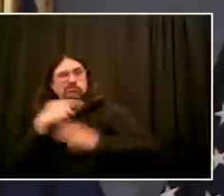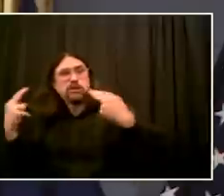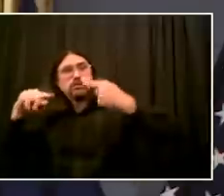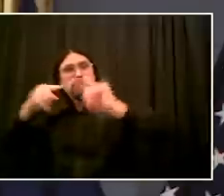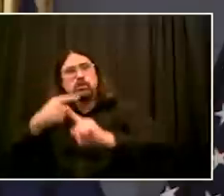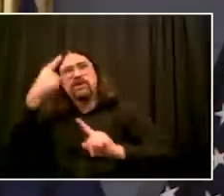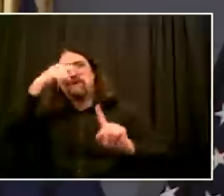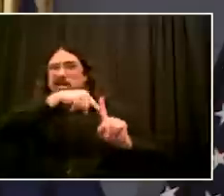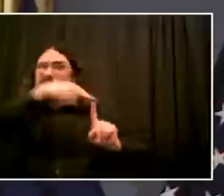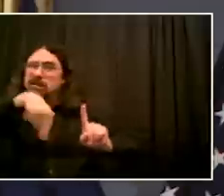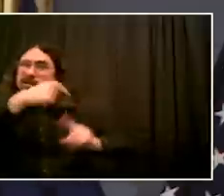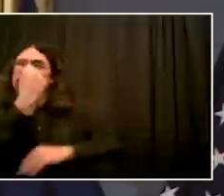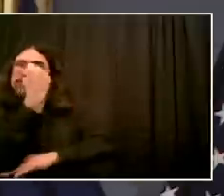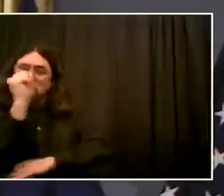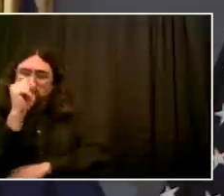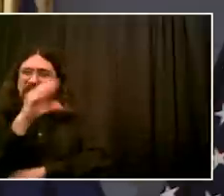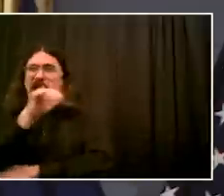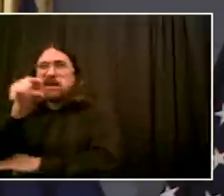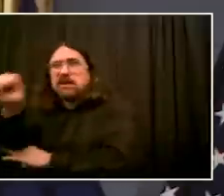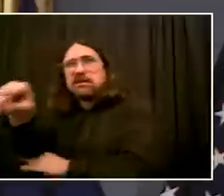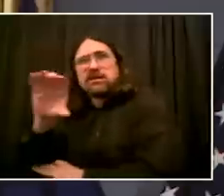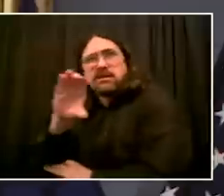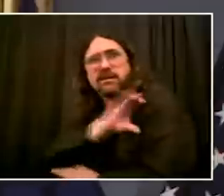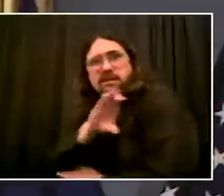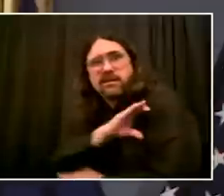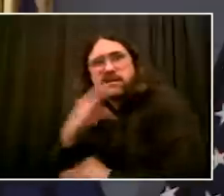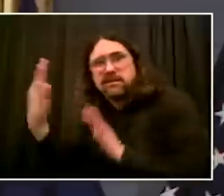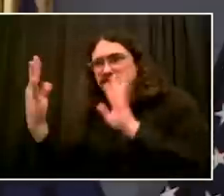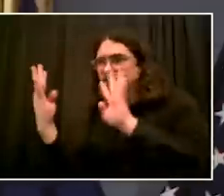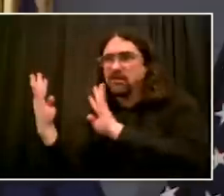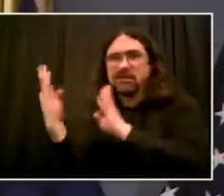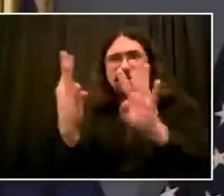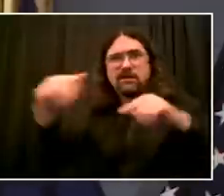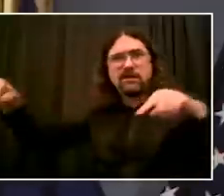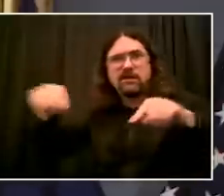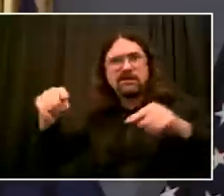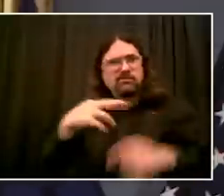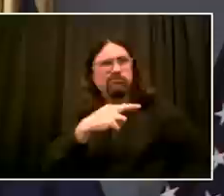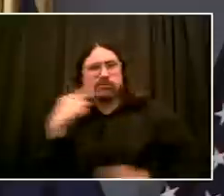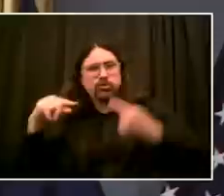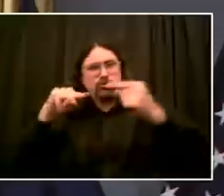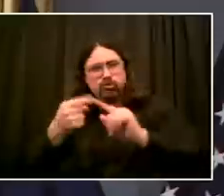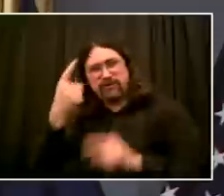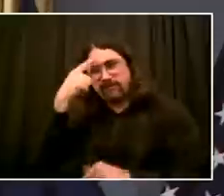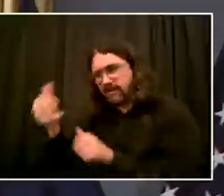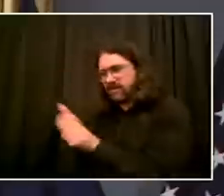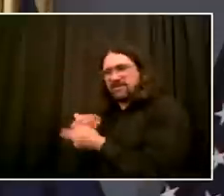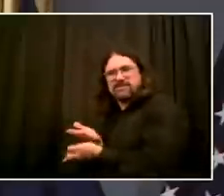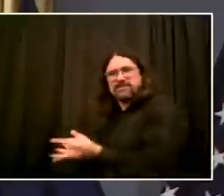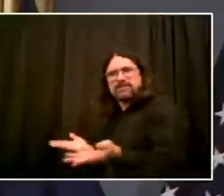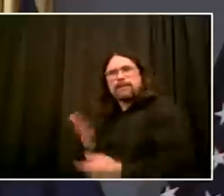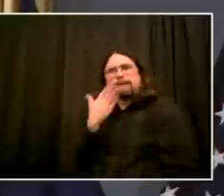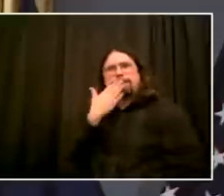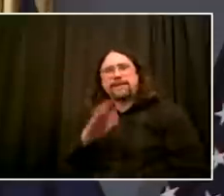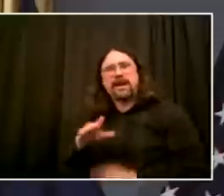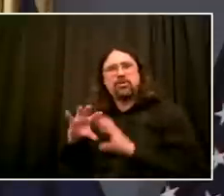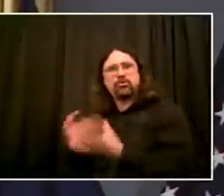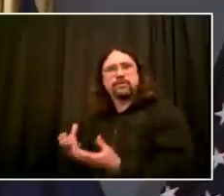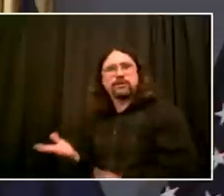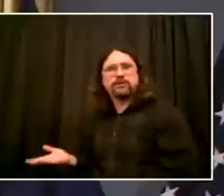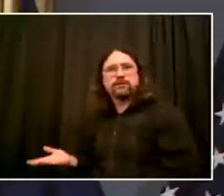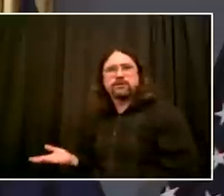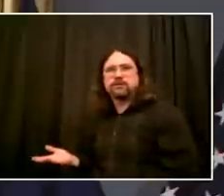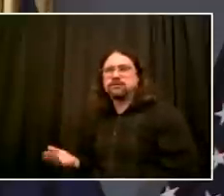we have, again, within security boundaries, as quickly as possible, starting today, and we will do that. On the impact, Henry,